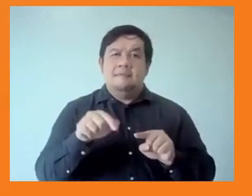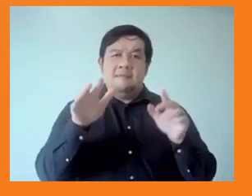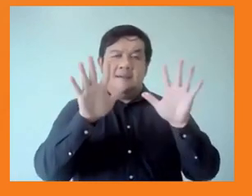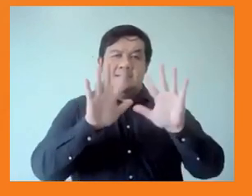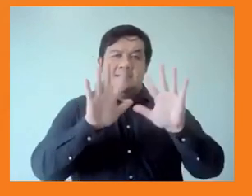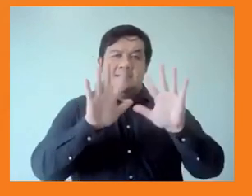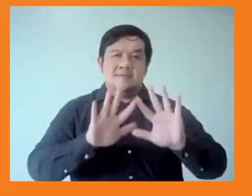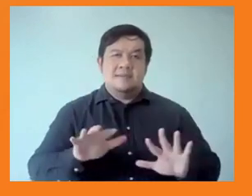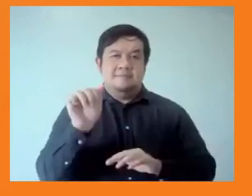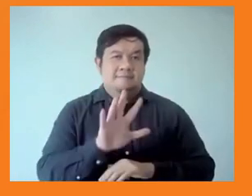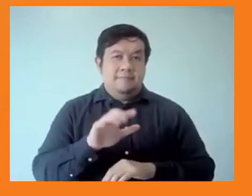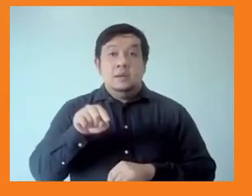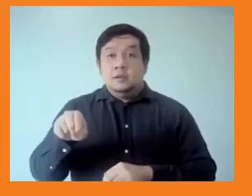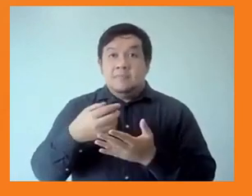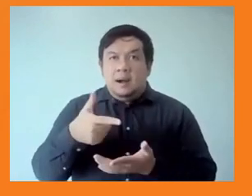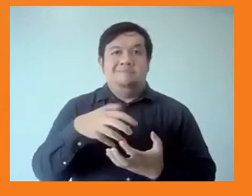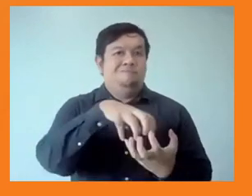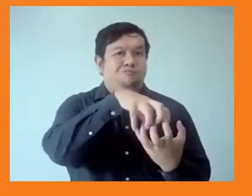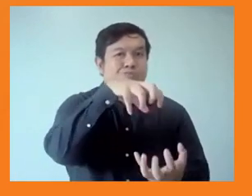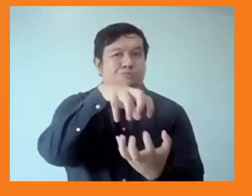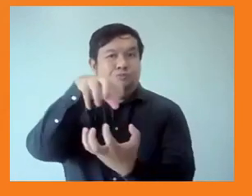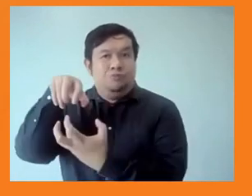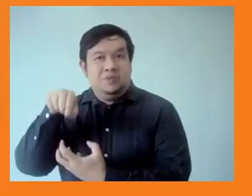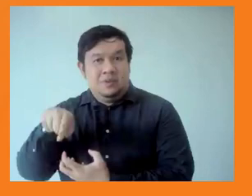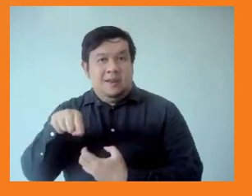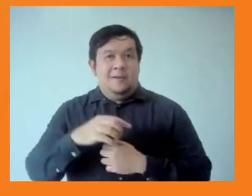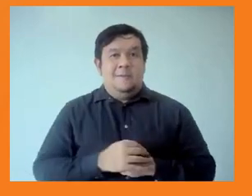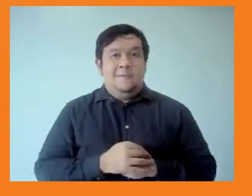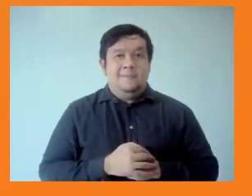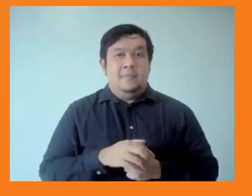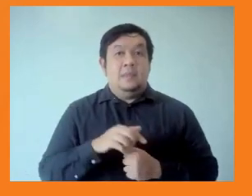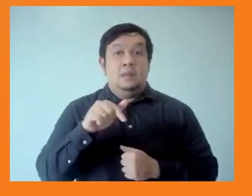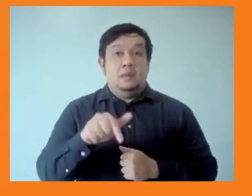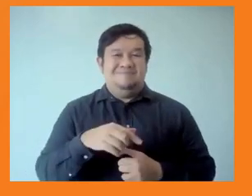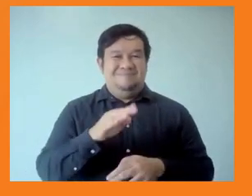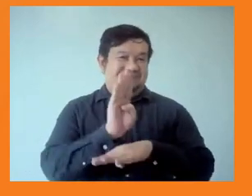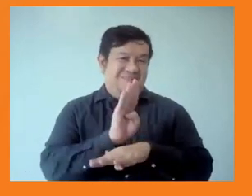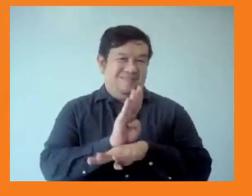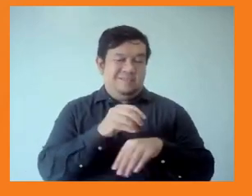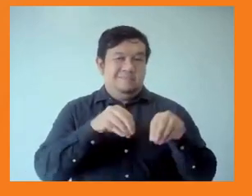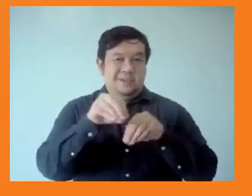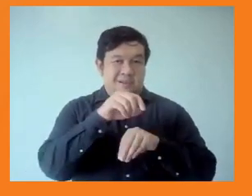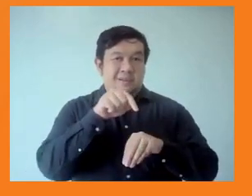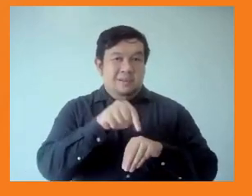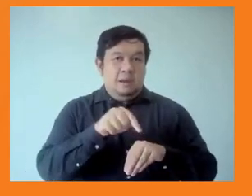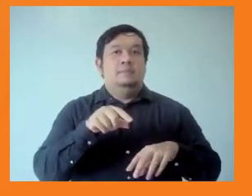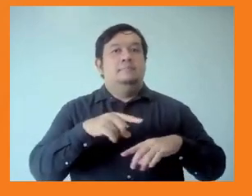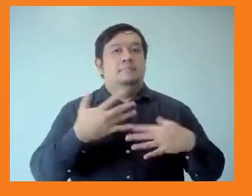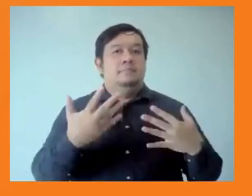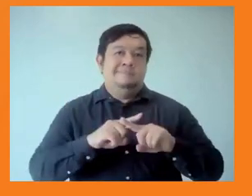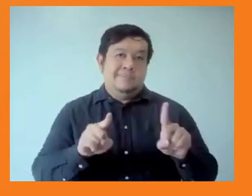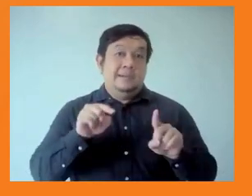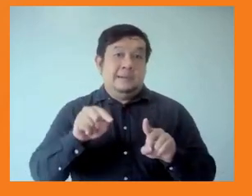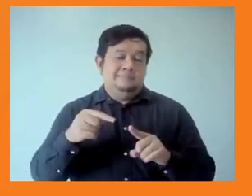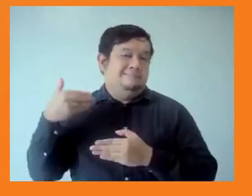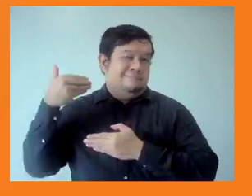inheritance taxes and so on, are generally very inadequate in Asia and only provide about 0.4% of GDP, which is a very small part of